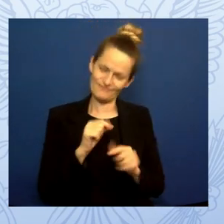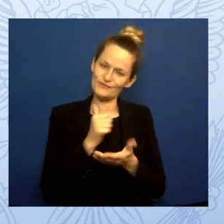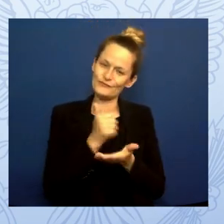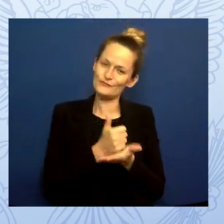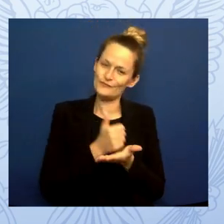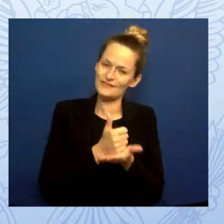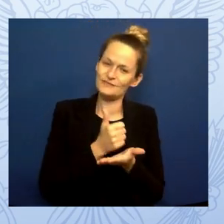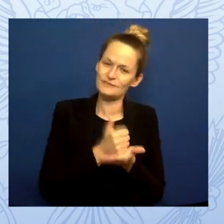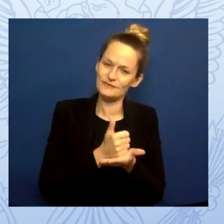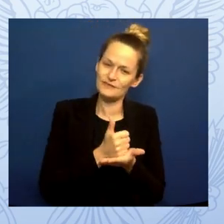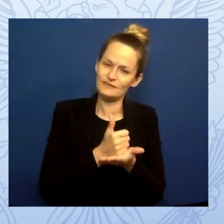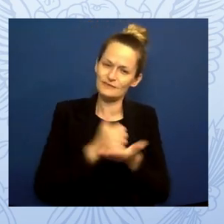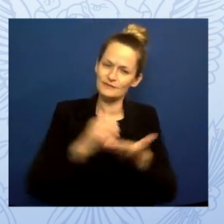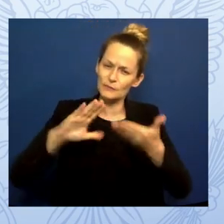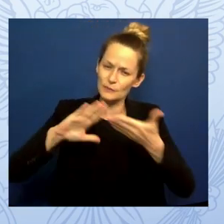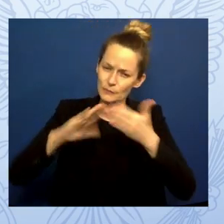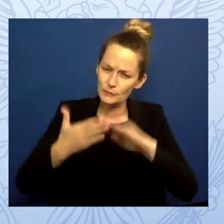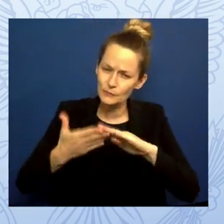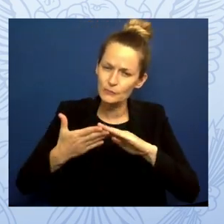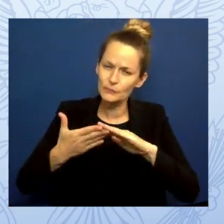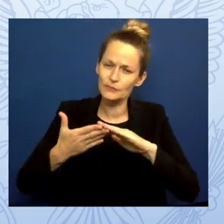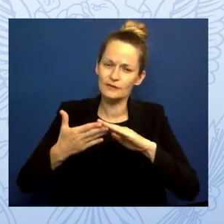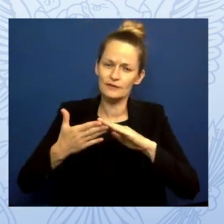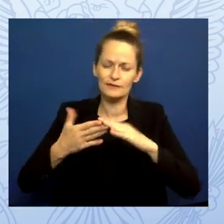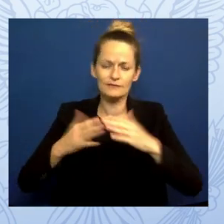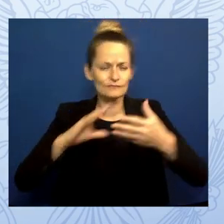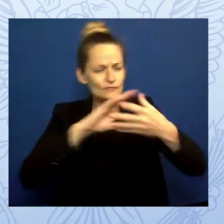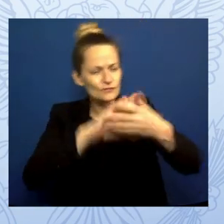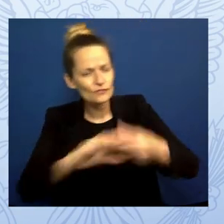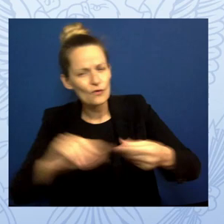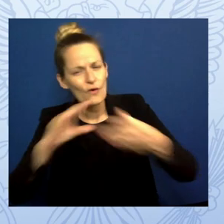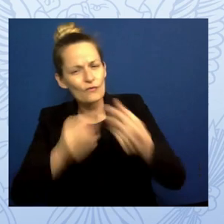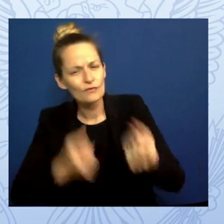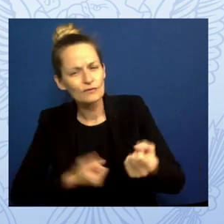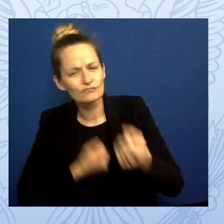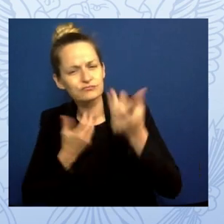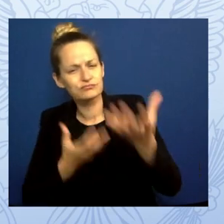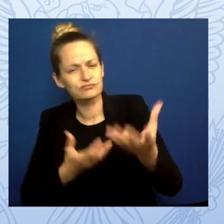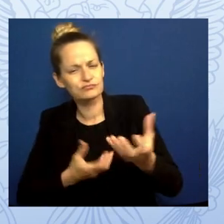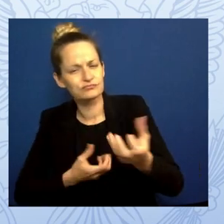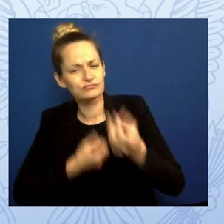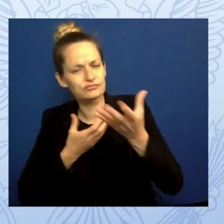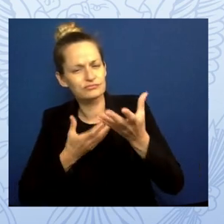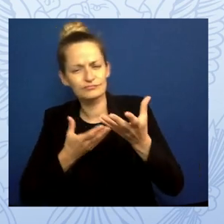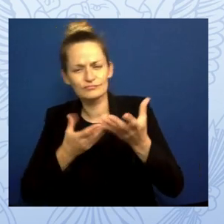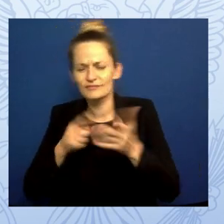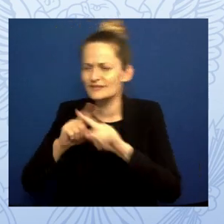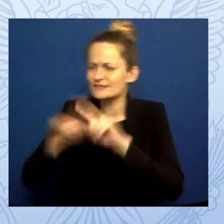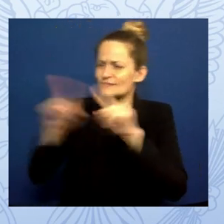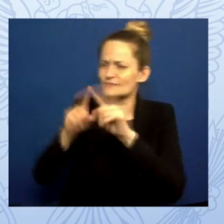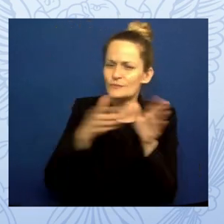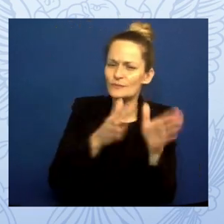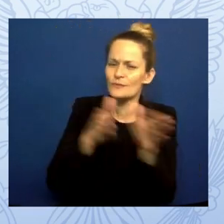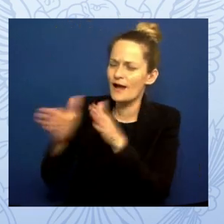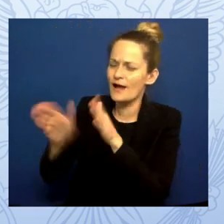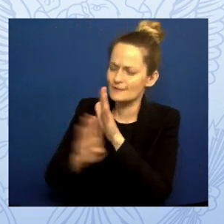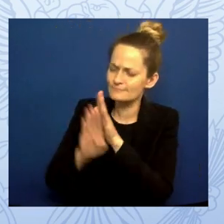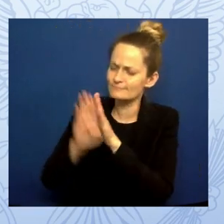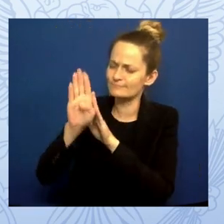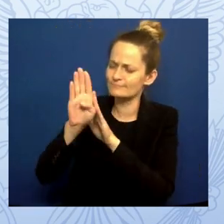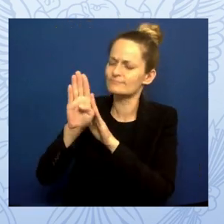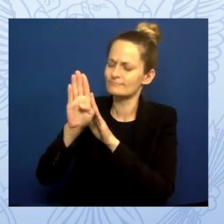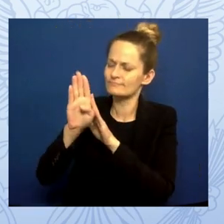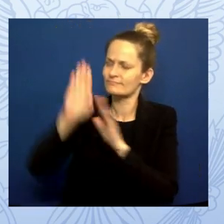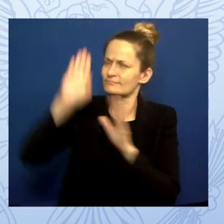creative new ways to build resilience. One young man said, was